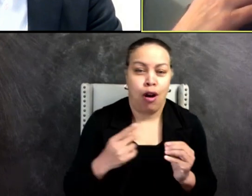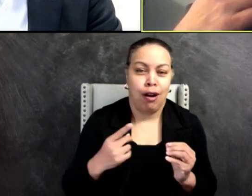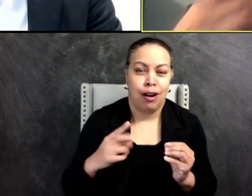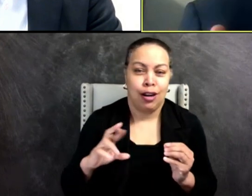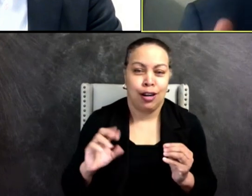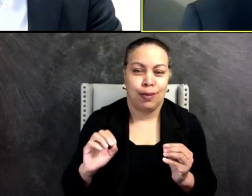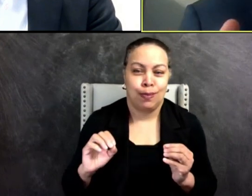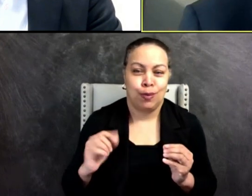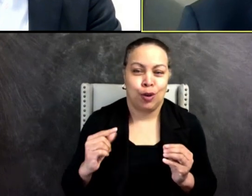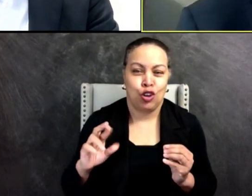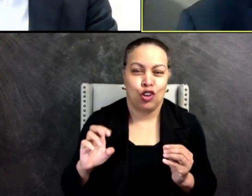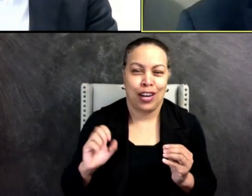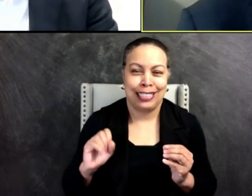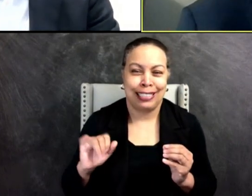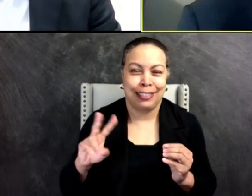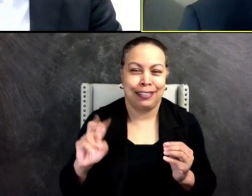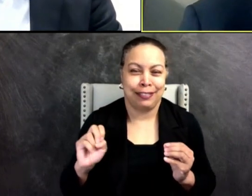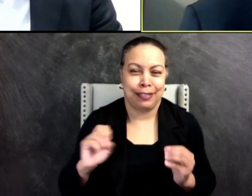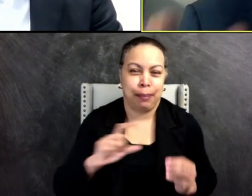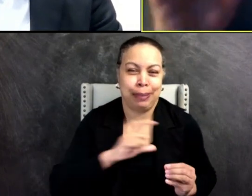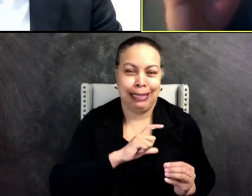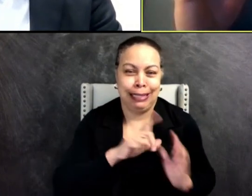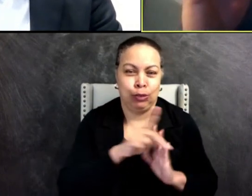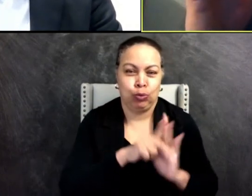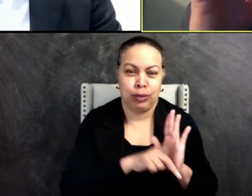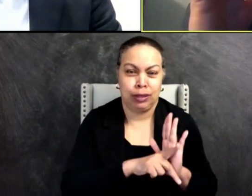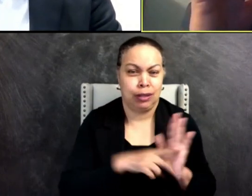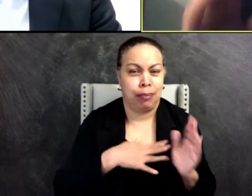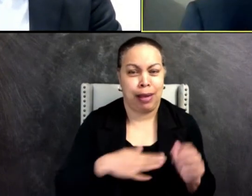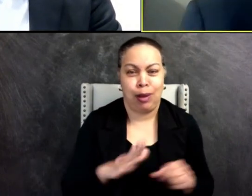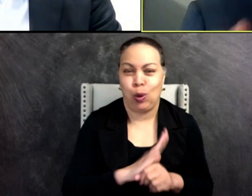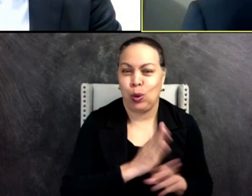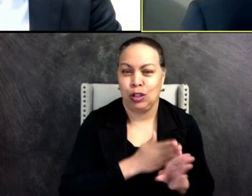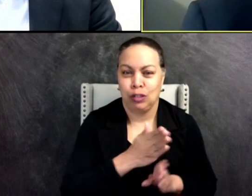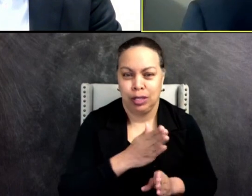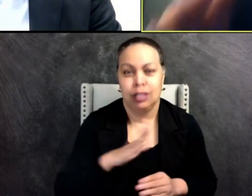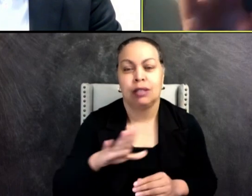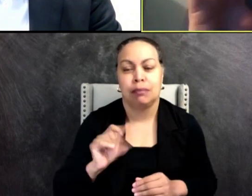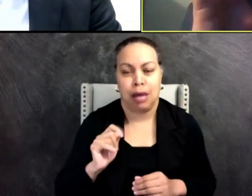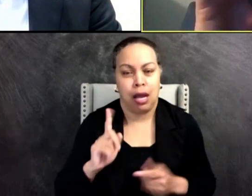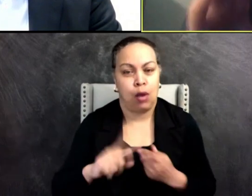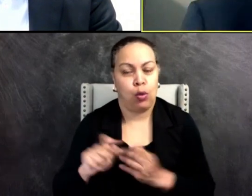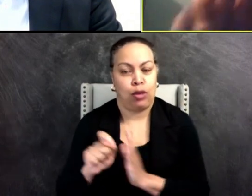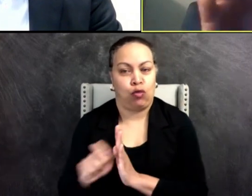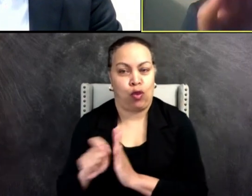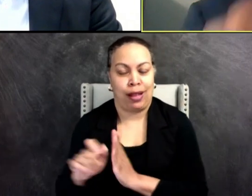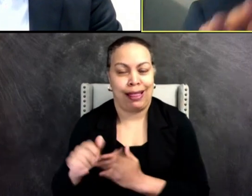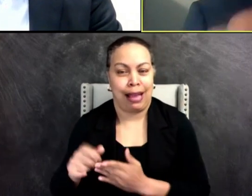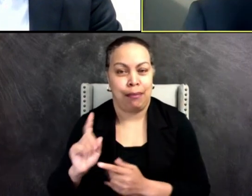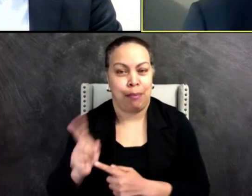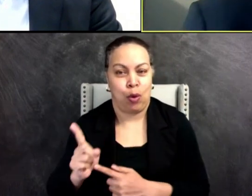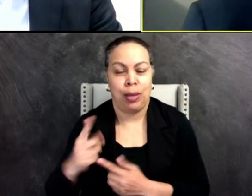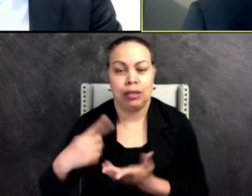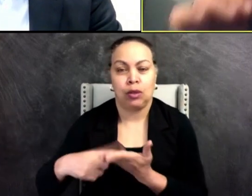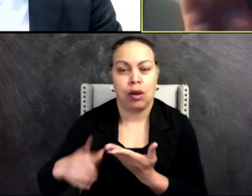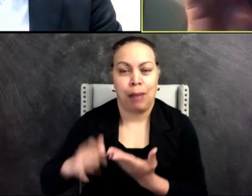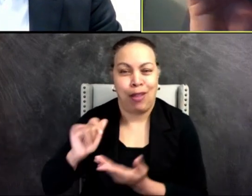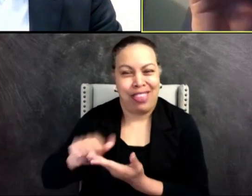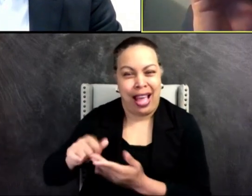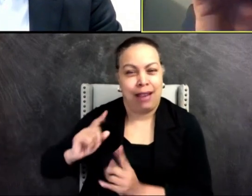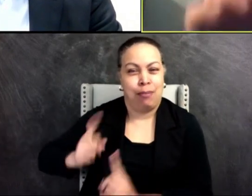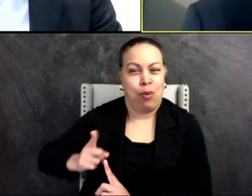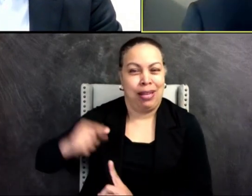progressive police principles my whole career. But when I was writing that, I was talking about in that moment,